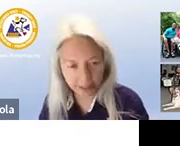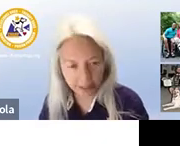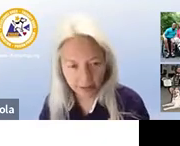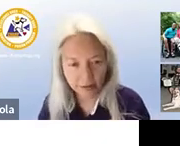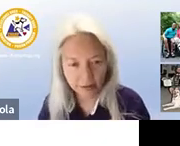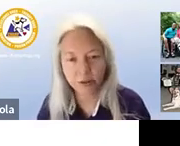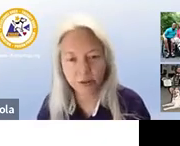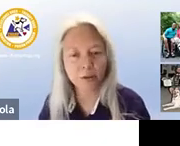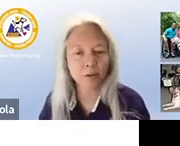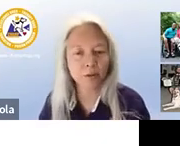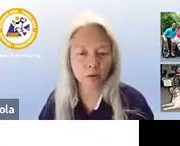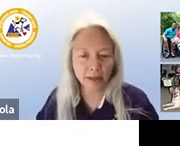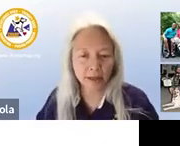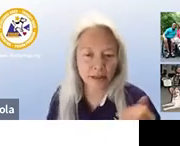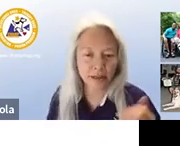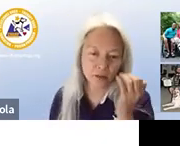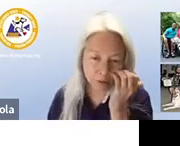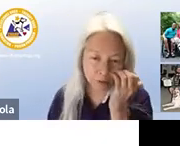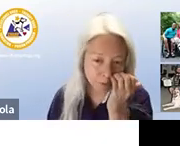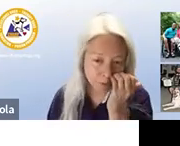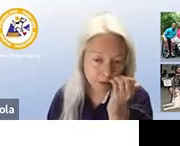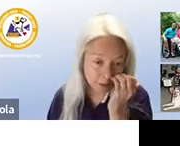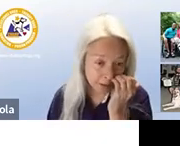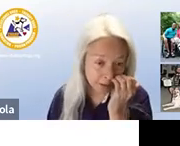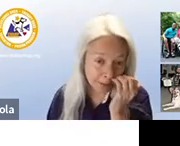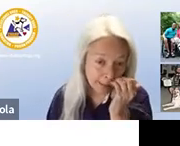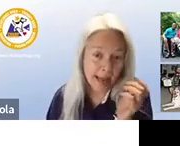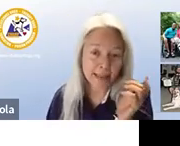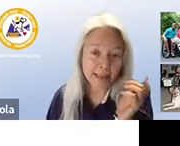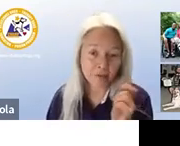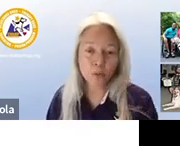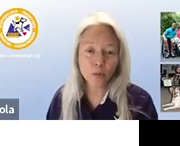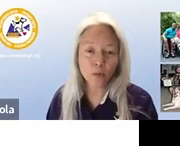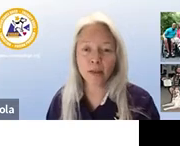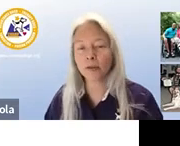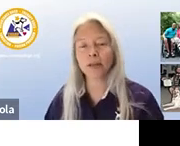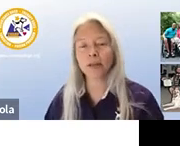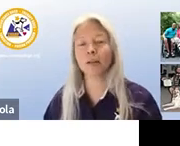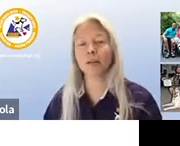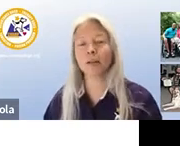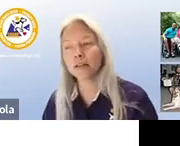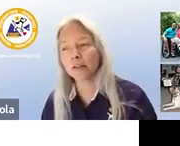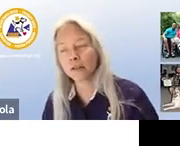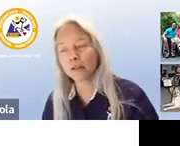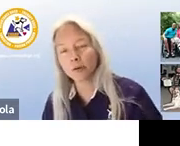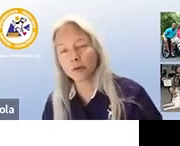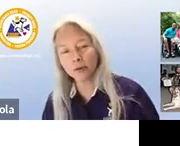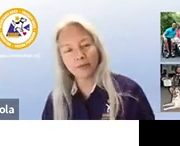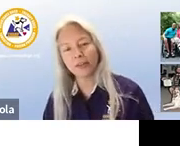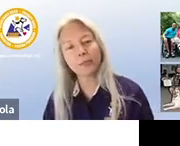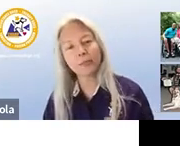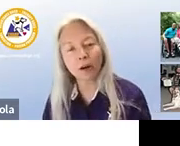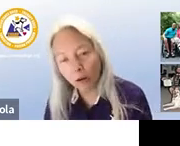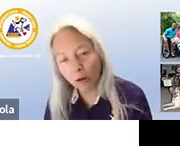trained to do work or perform tasks for a person with a disability and every one of those elements is crucial